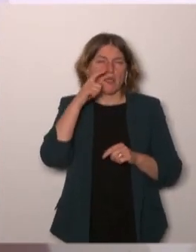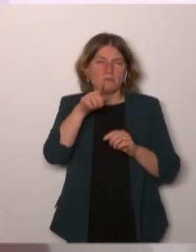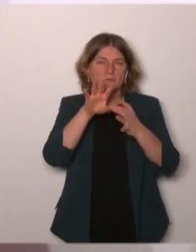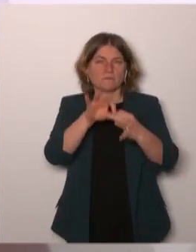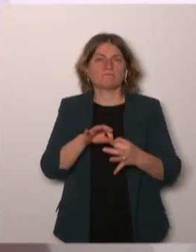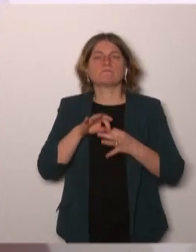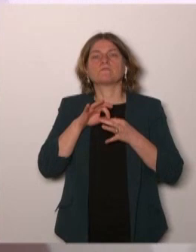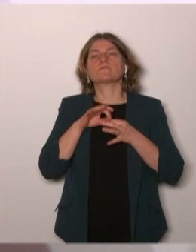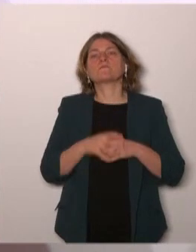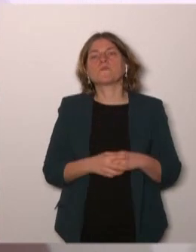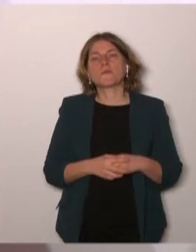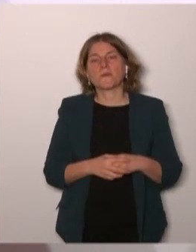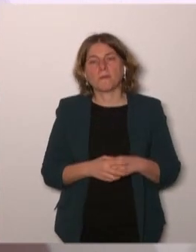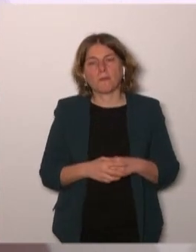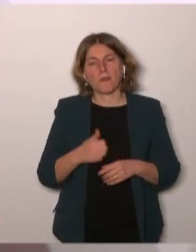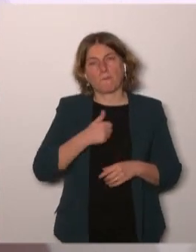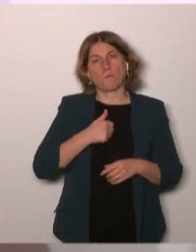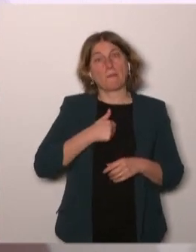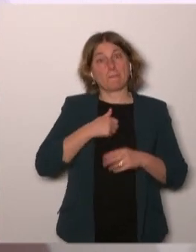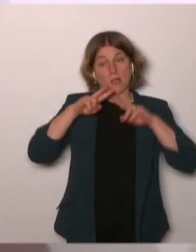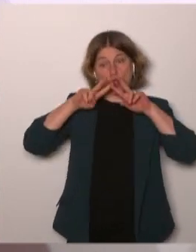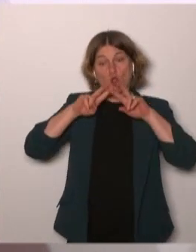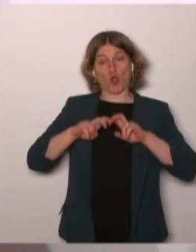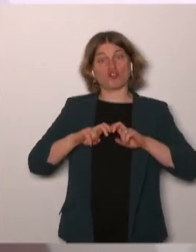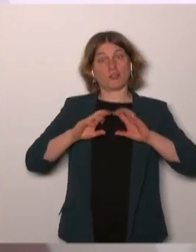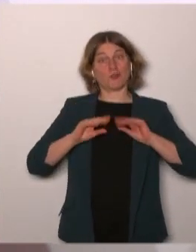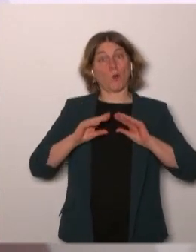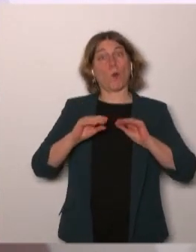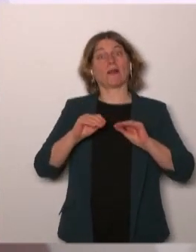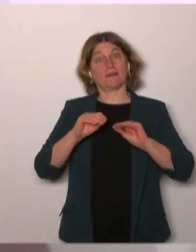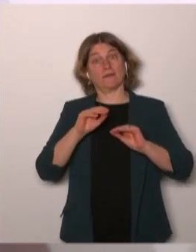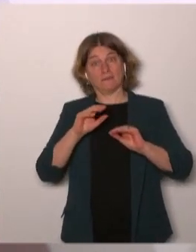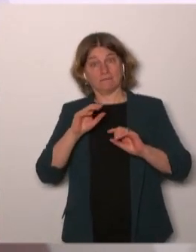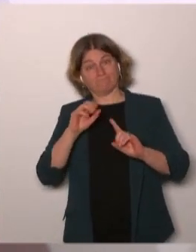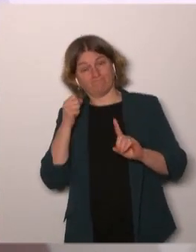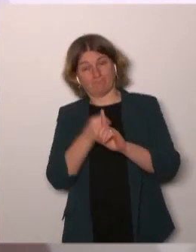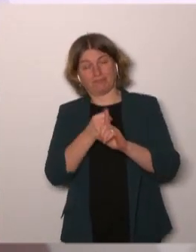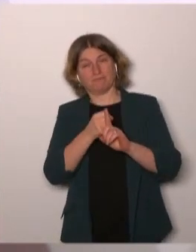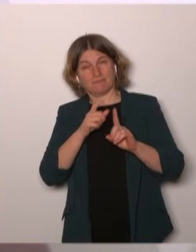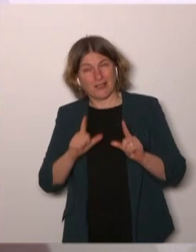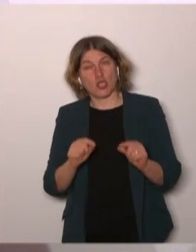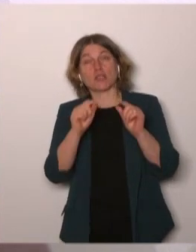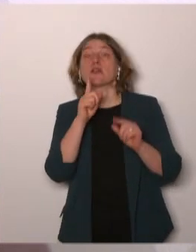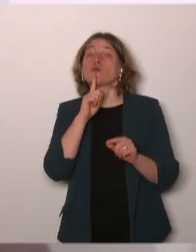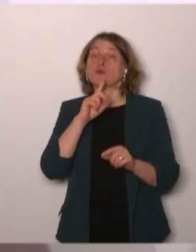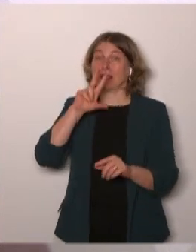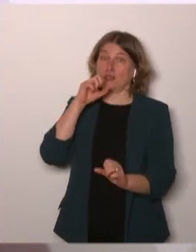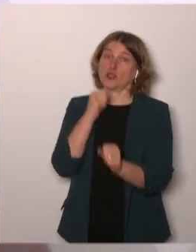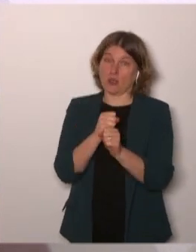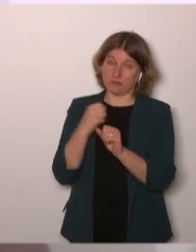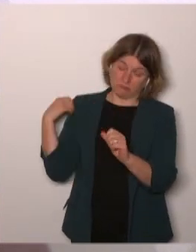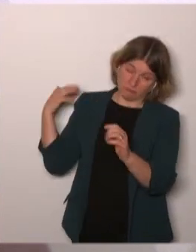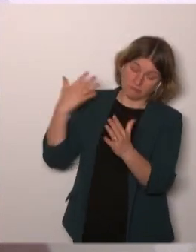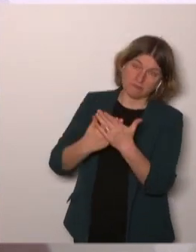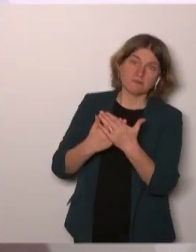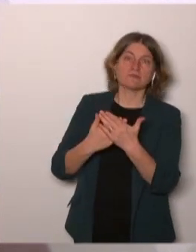research for 30 years and what I see over the decades is that in Europe there is a